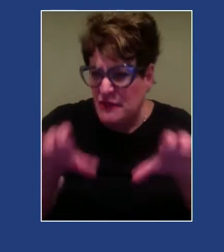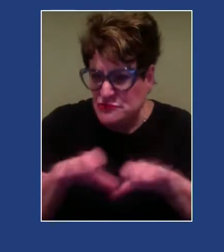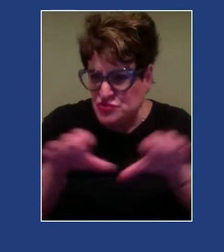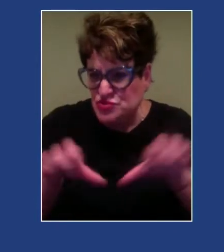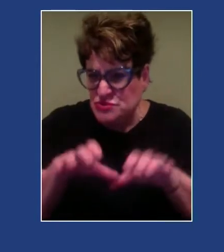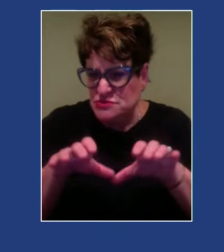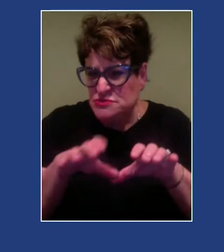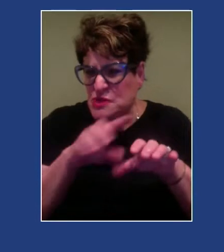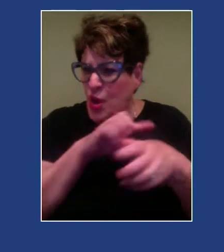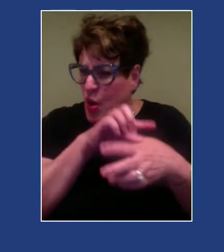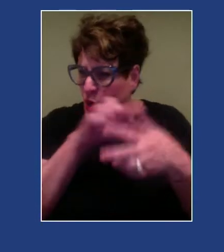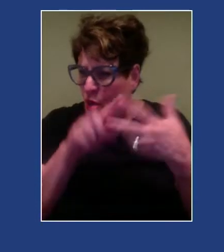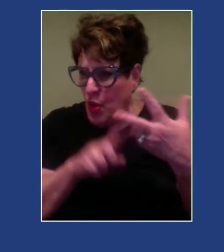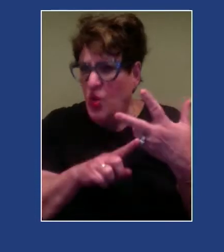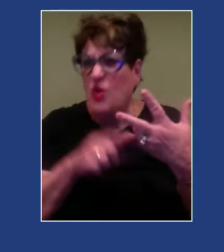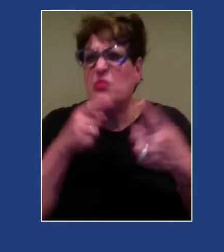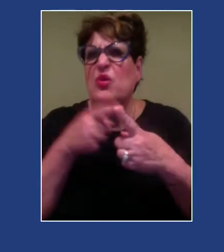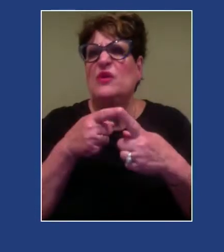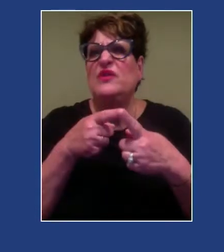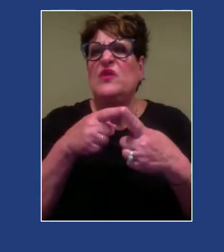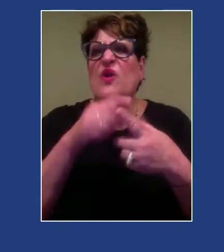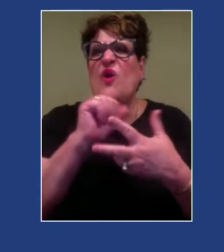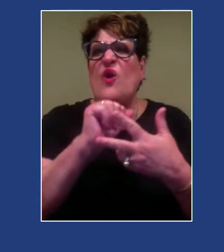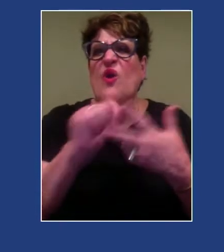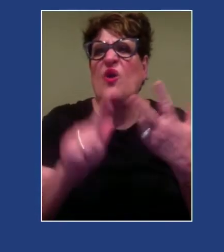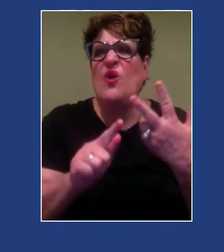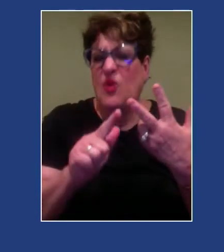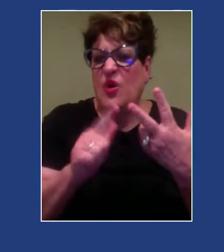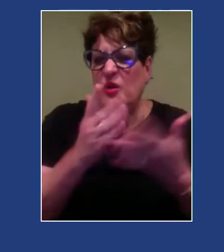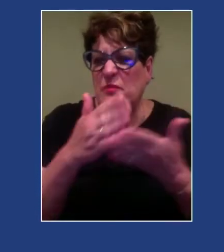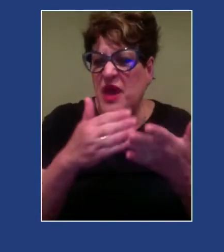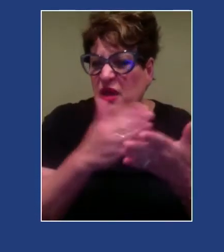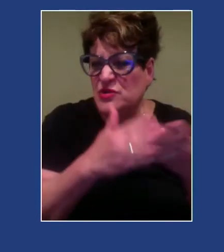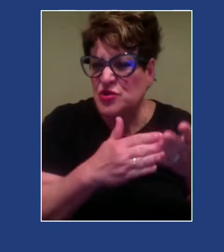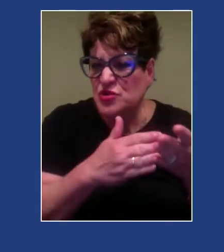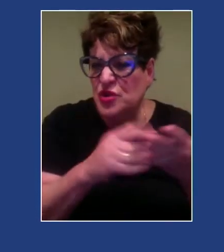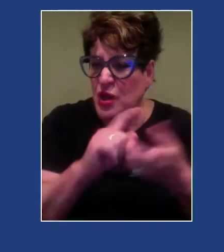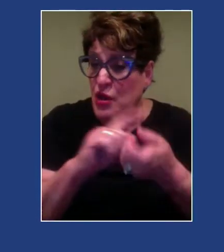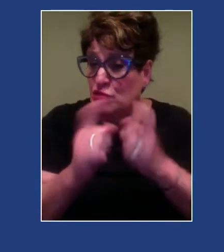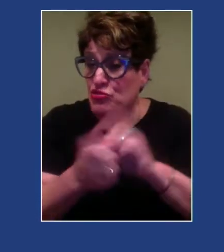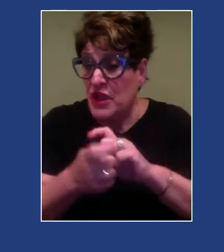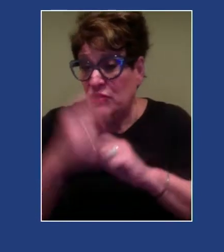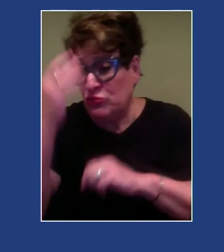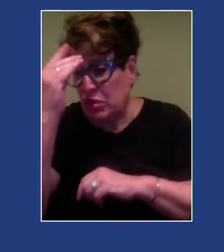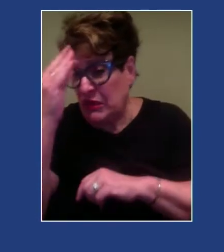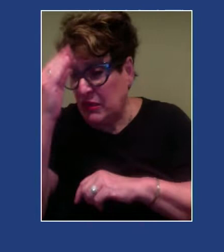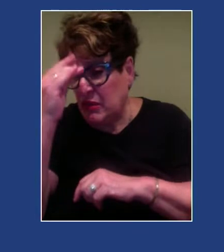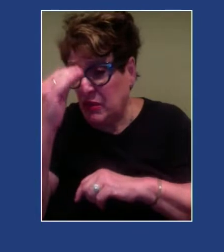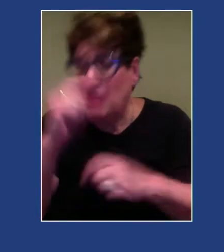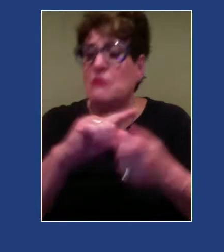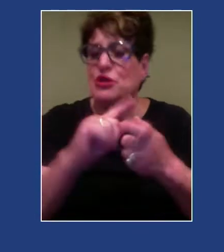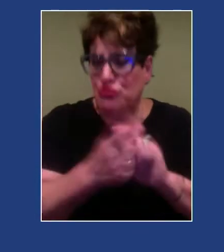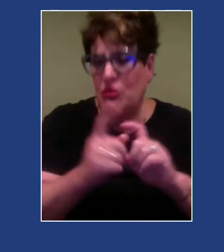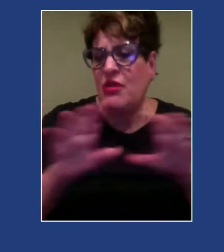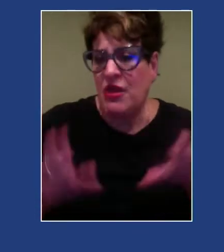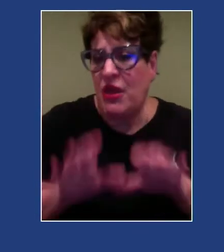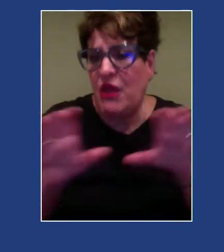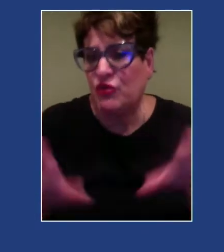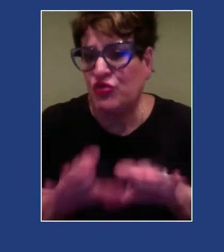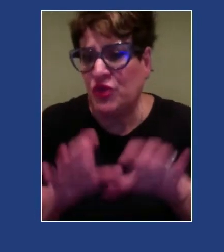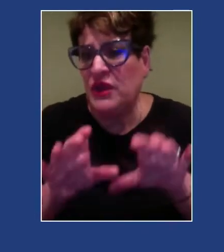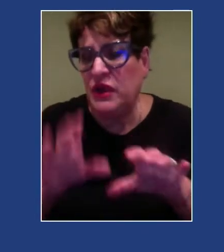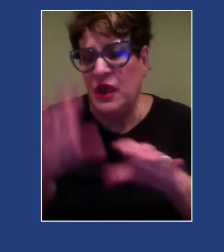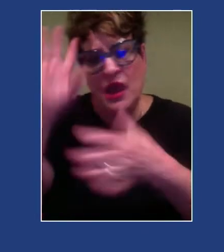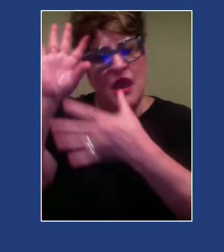all points and all factors. If we change our thinking, but we don't change our action, that doesn't necessarily lead to any